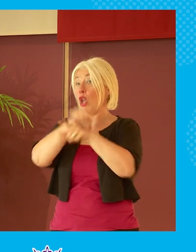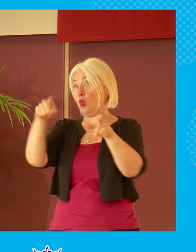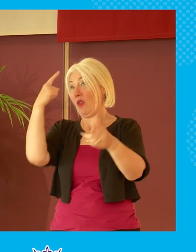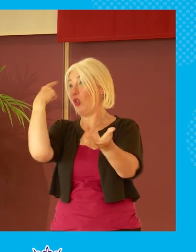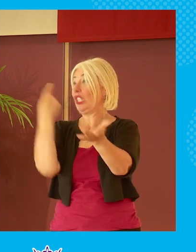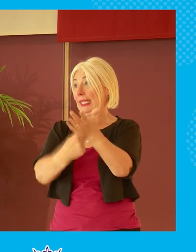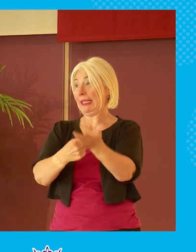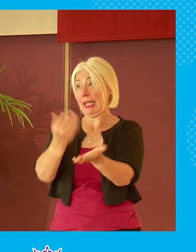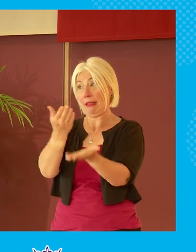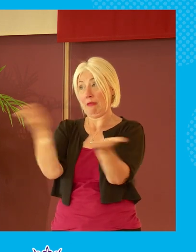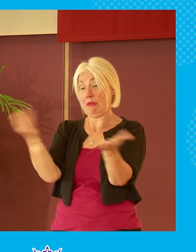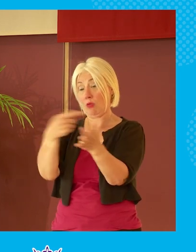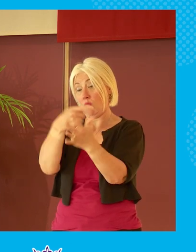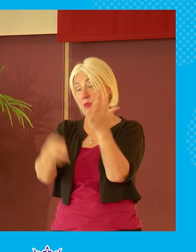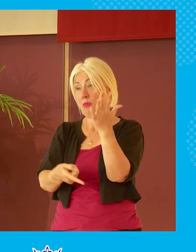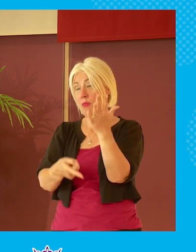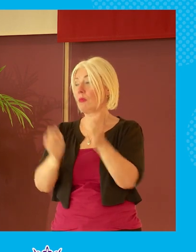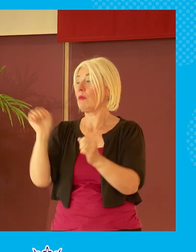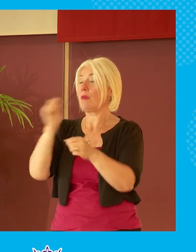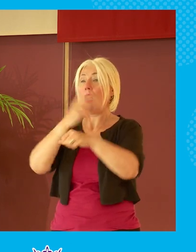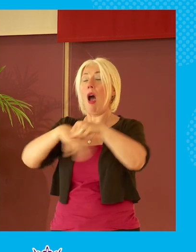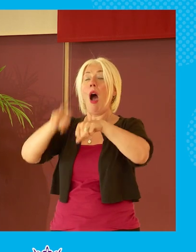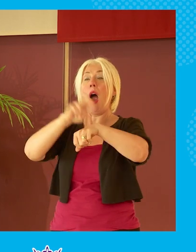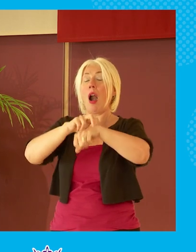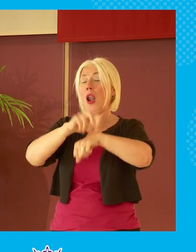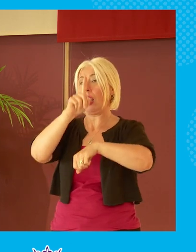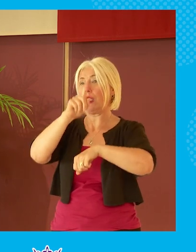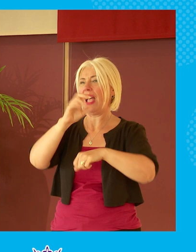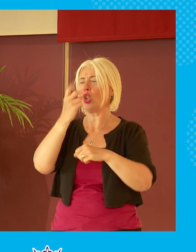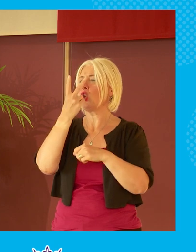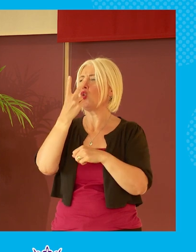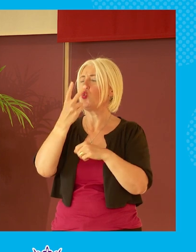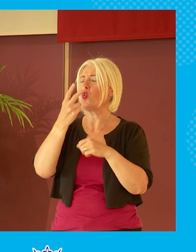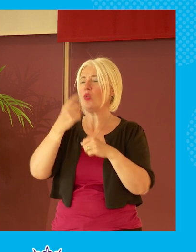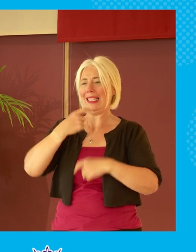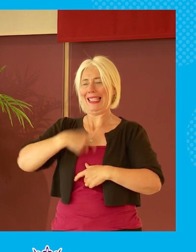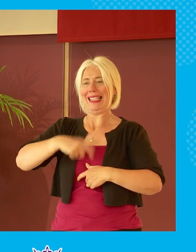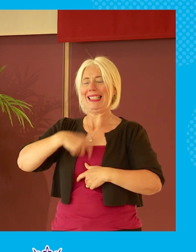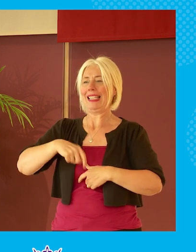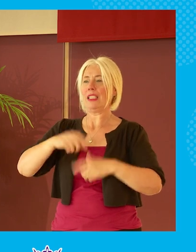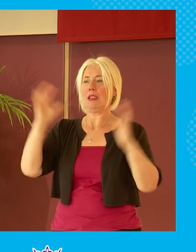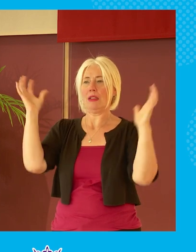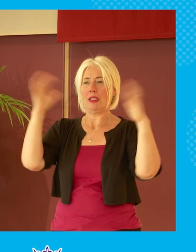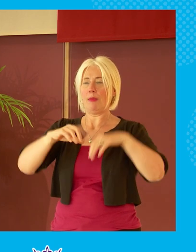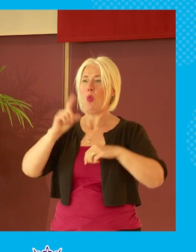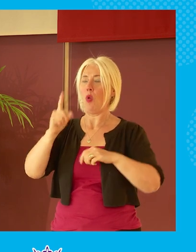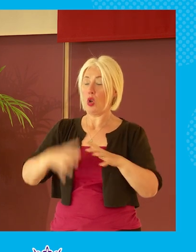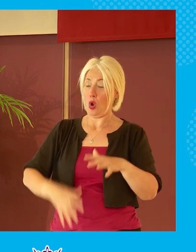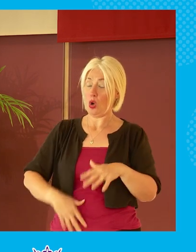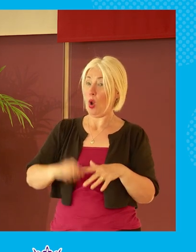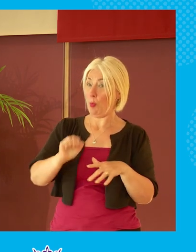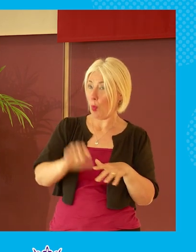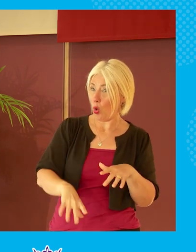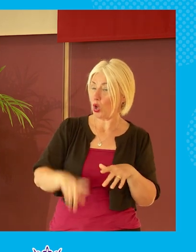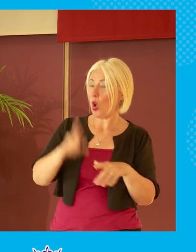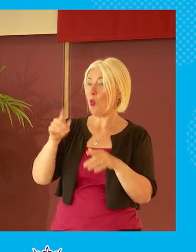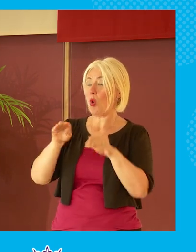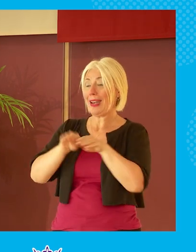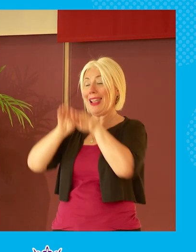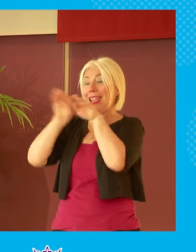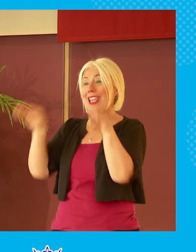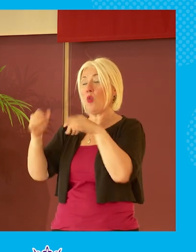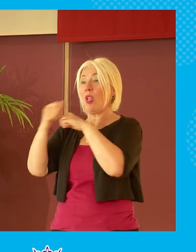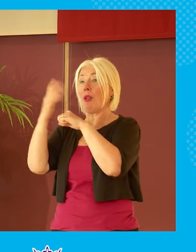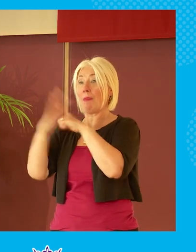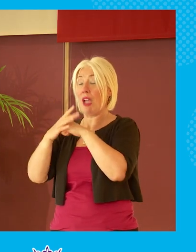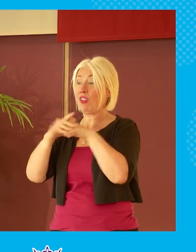decision and in the republic of ireland they had two fantastic citizens assemblies one on abortion and one on equal marriage that solved a couple of